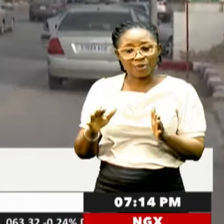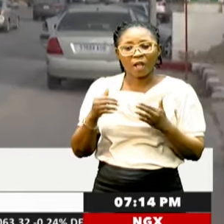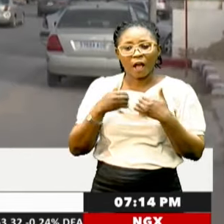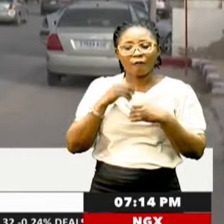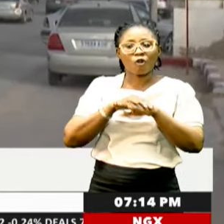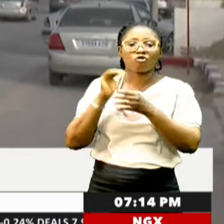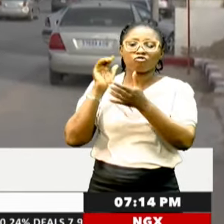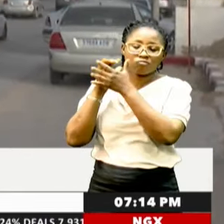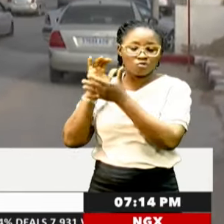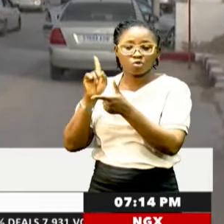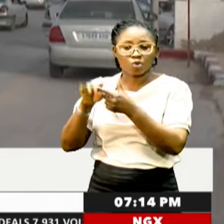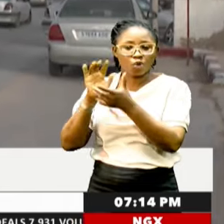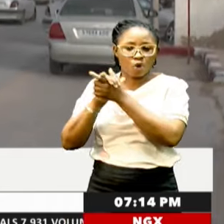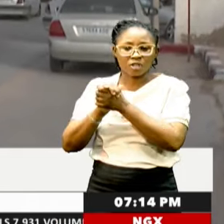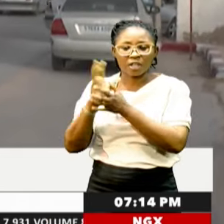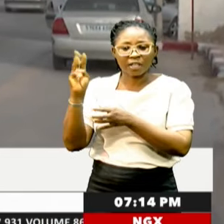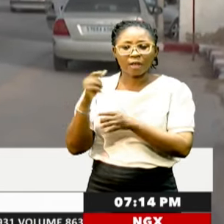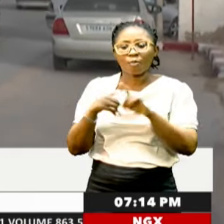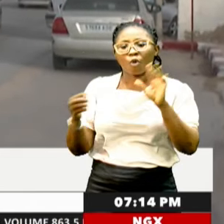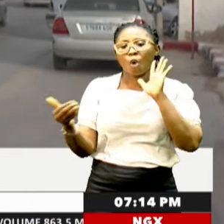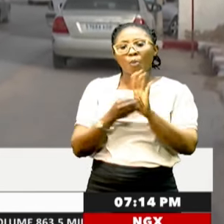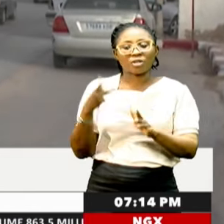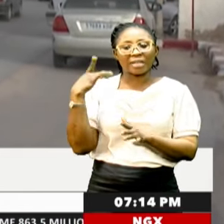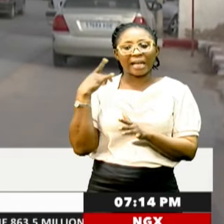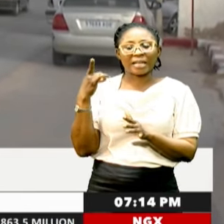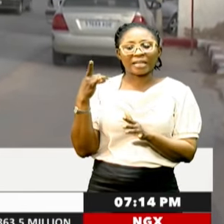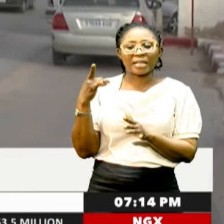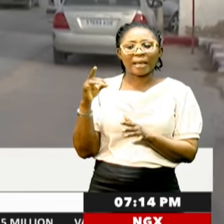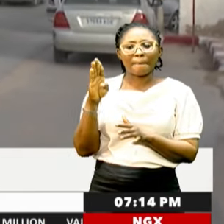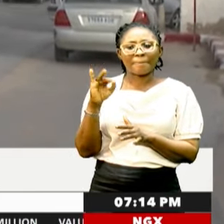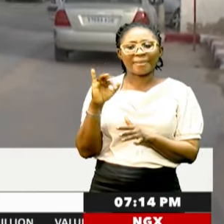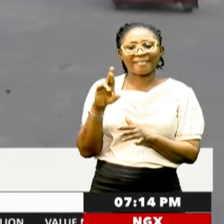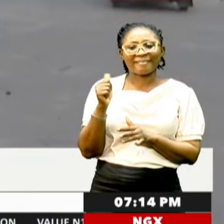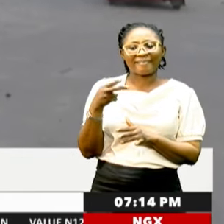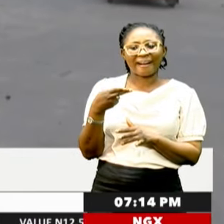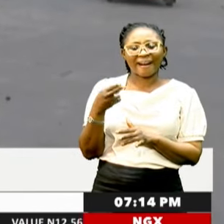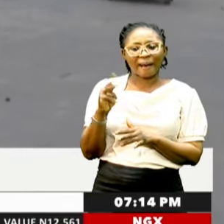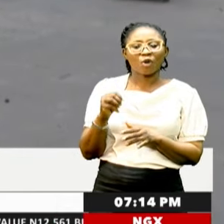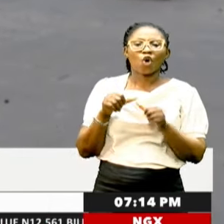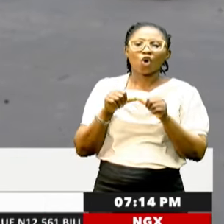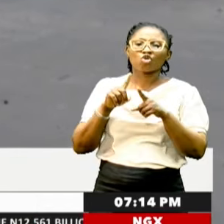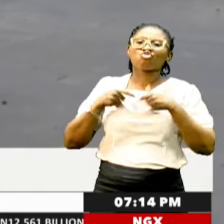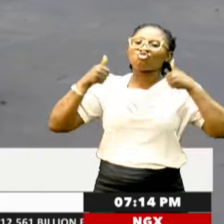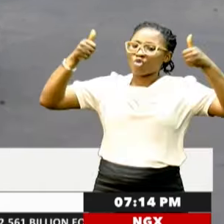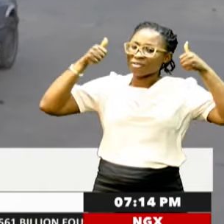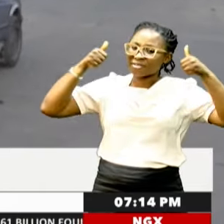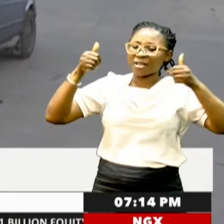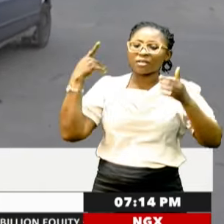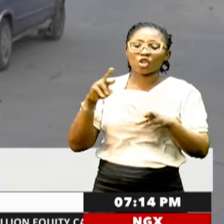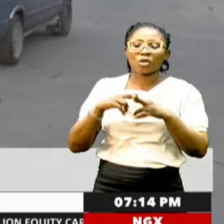called to congratulate him. But opposition candidate Biram Dar Abaid continues to contest the results.